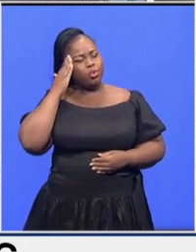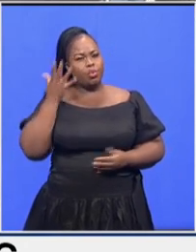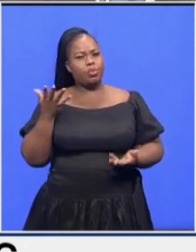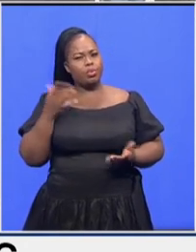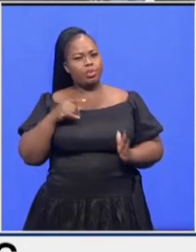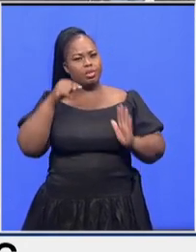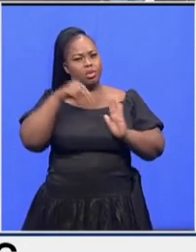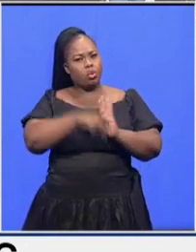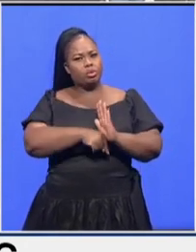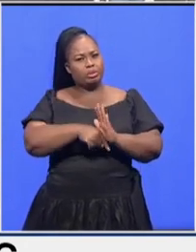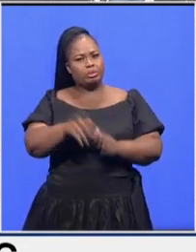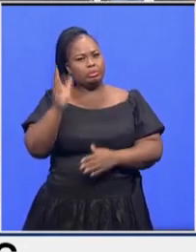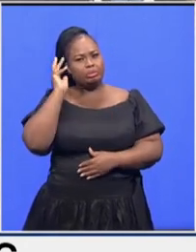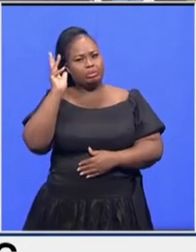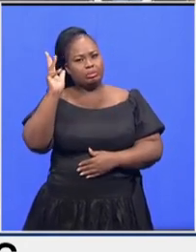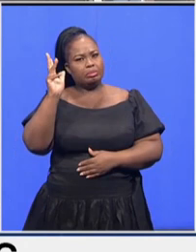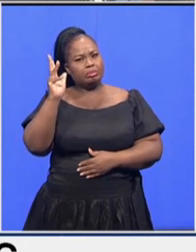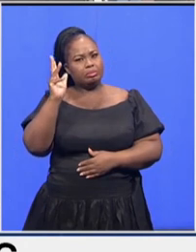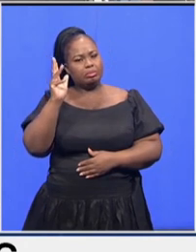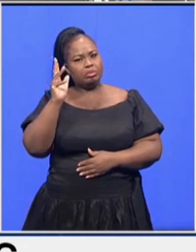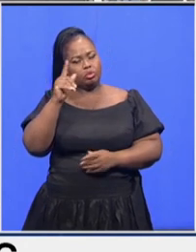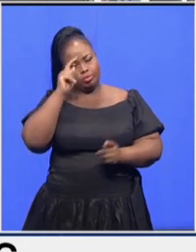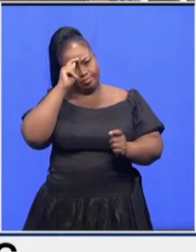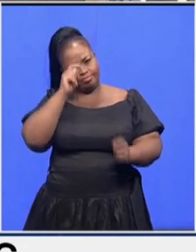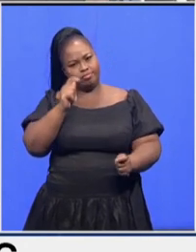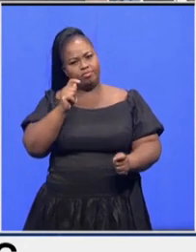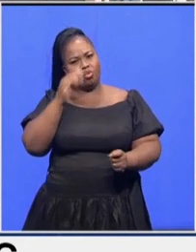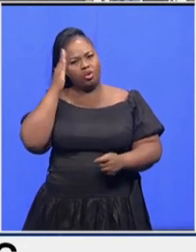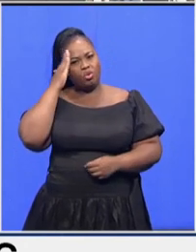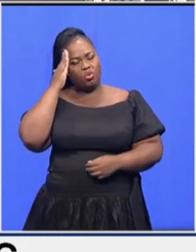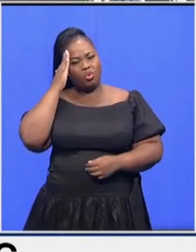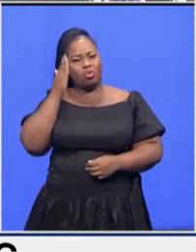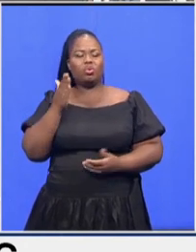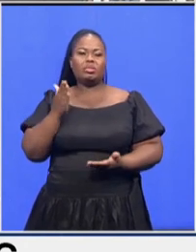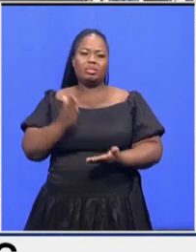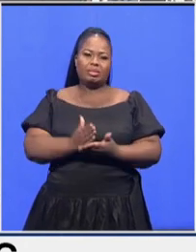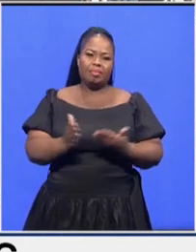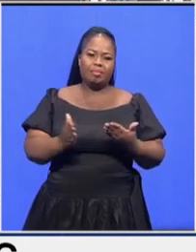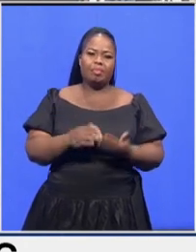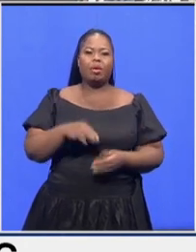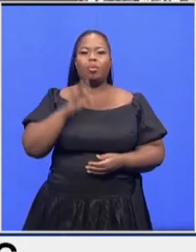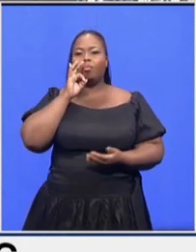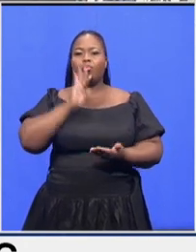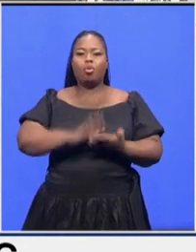content of his speech in recognition of those unkept promises